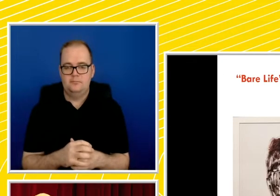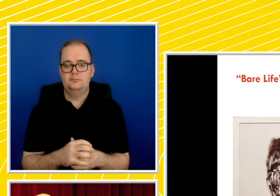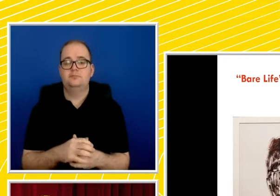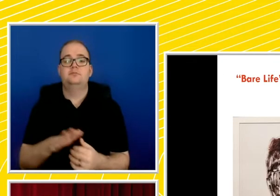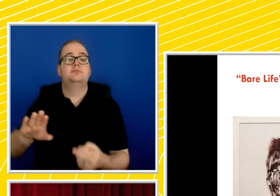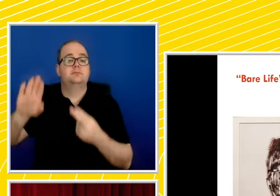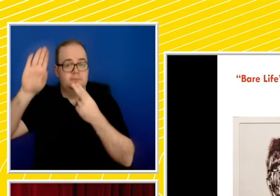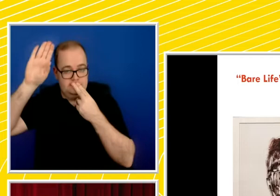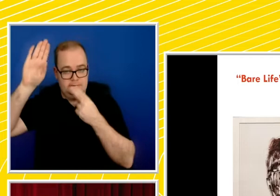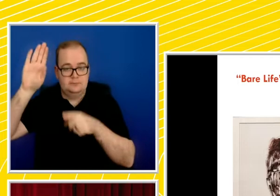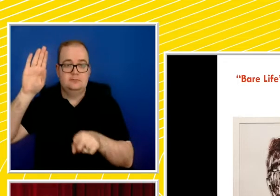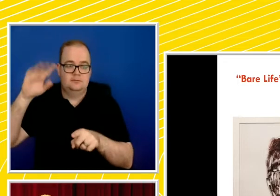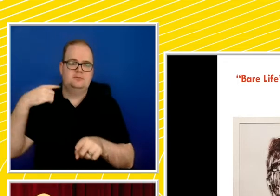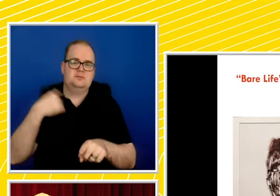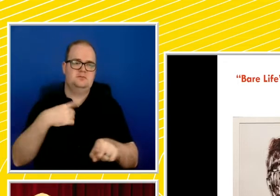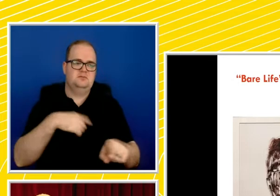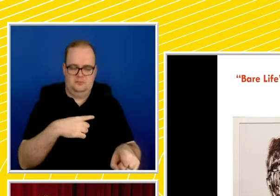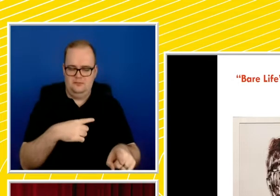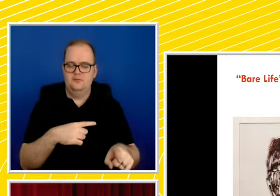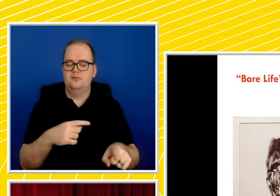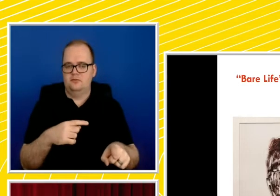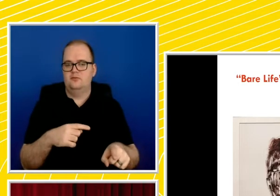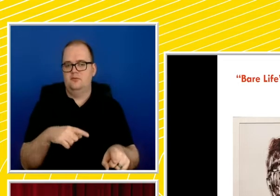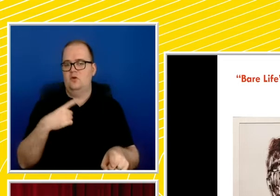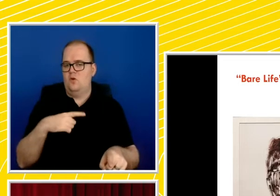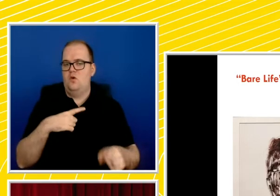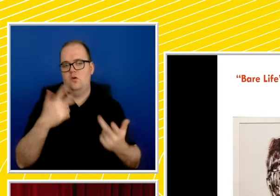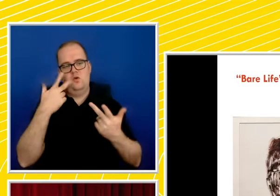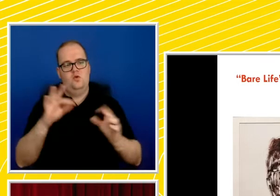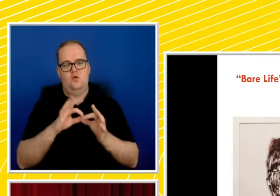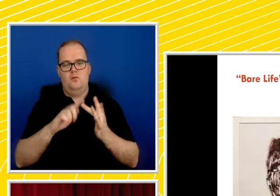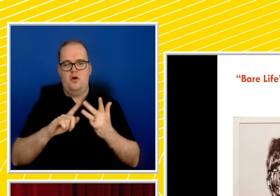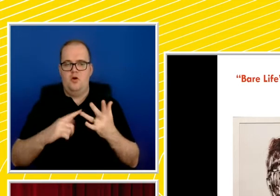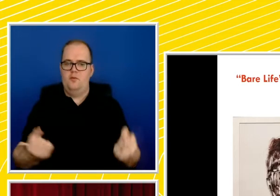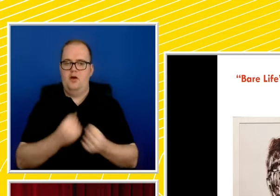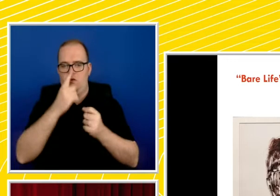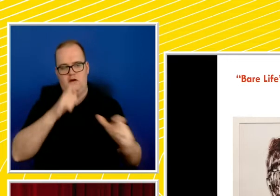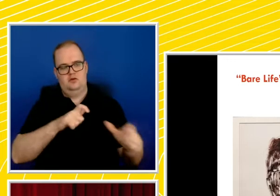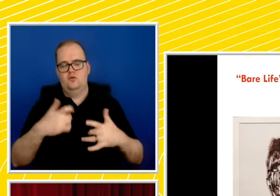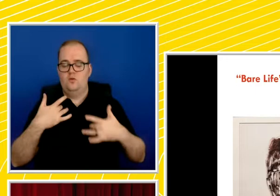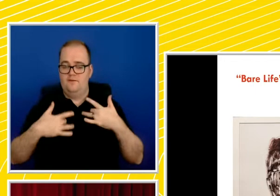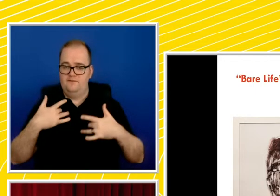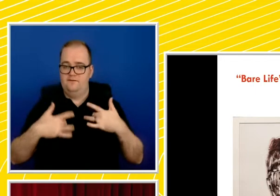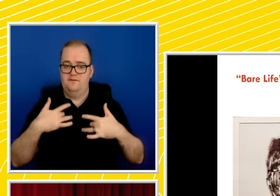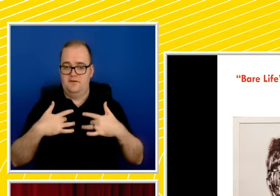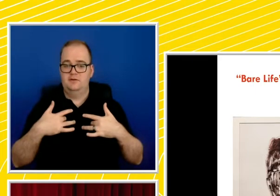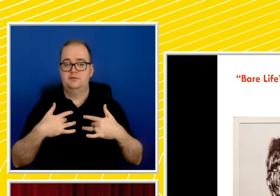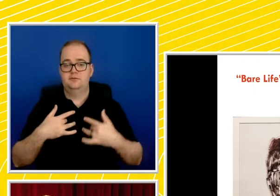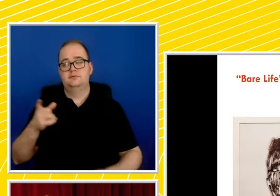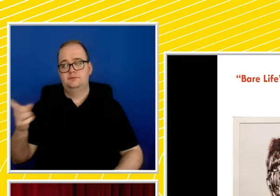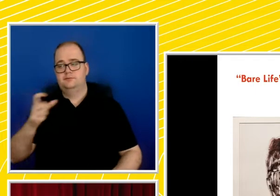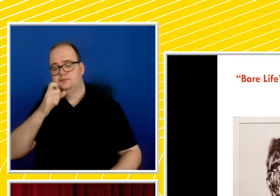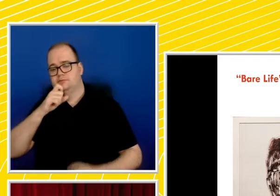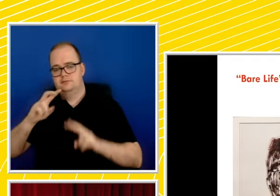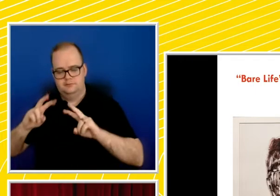realisation of biopower, and the concentration camp its ultimate manifestation. Agamben argues that when the state shifts into an